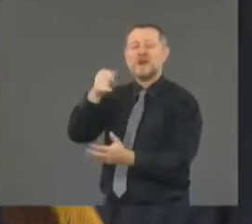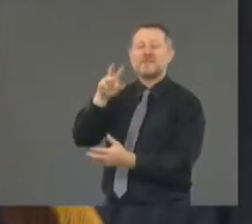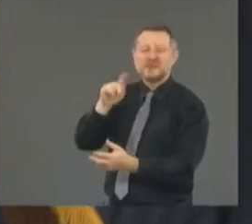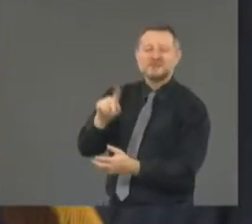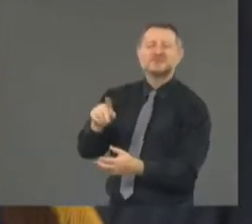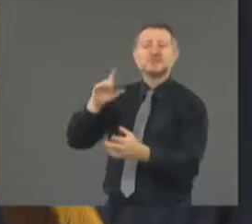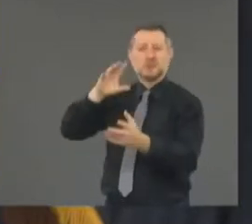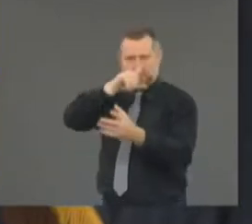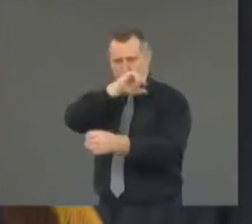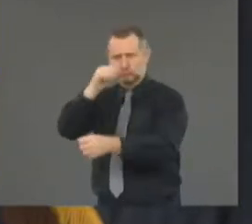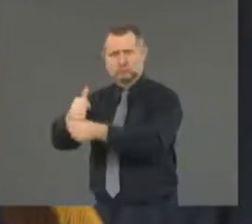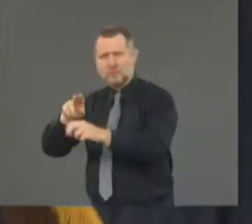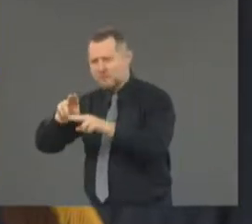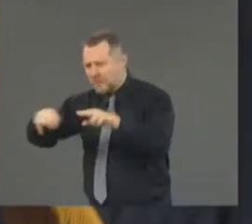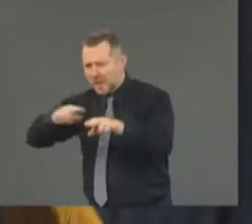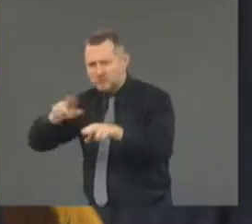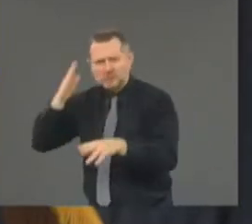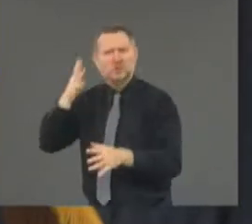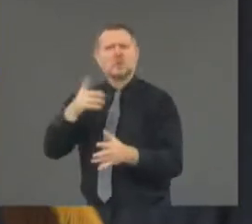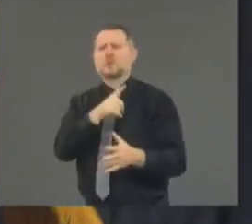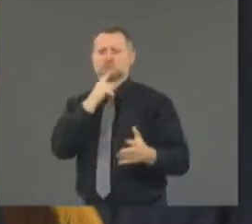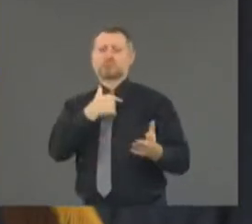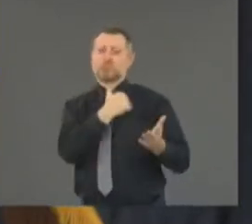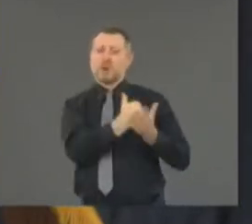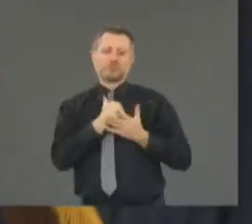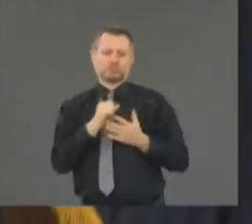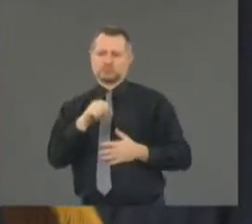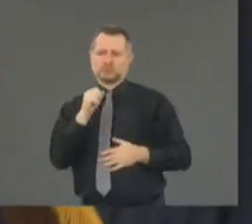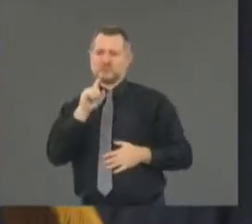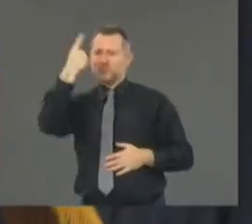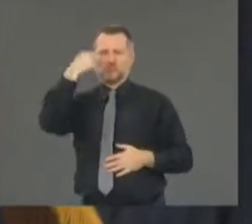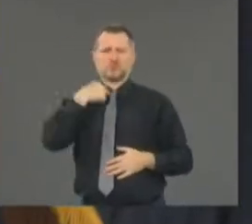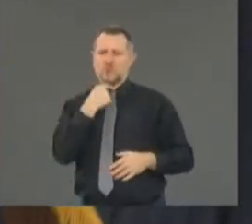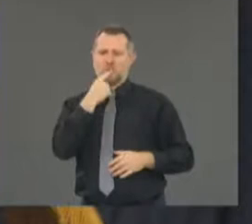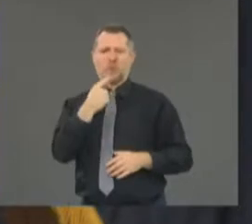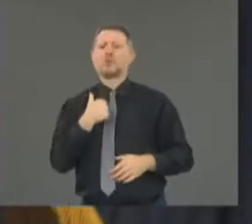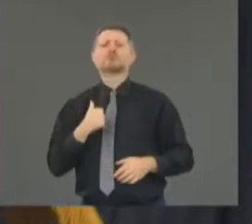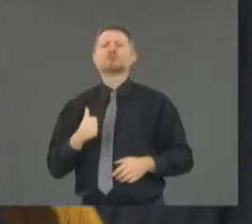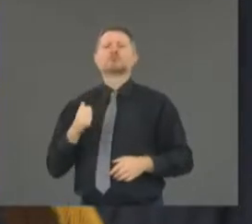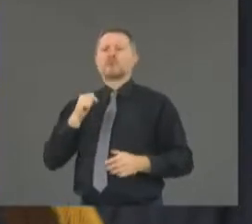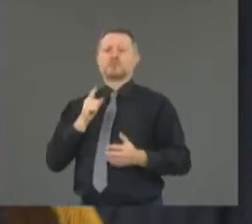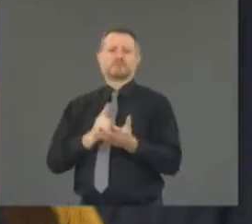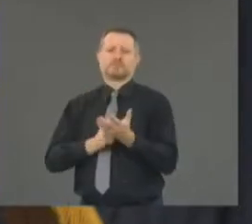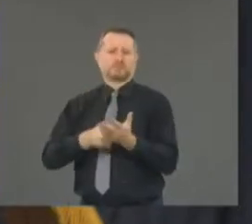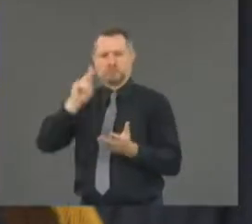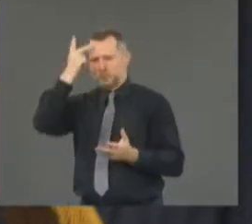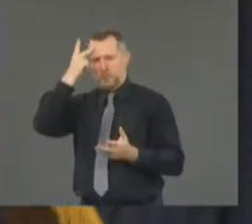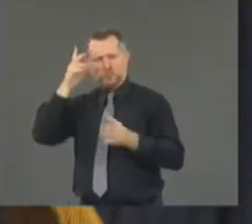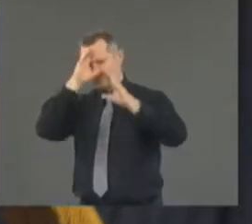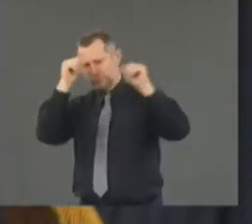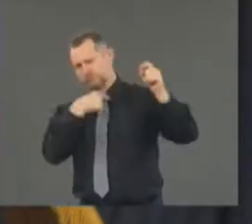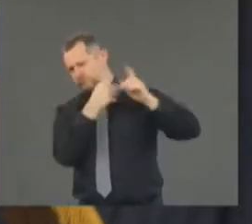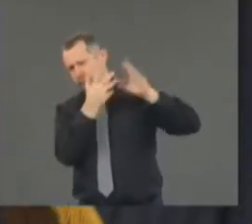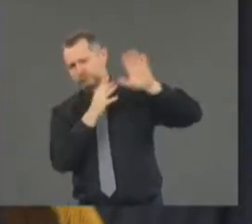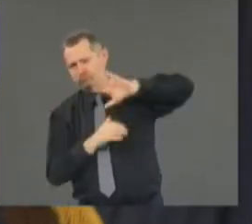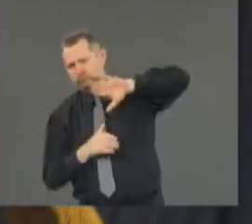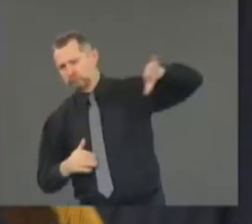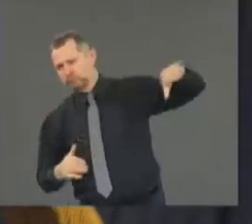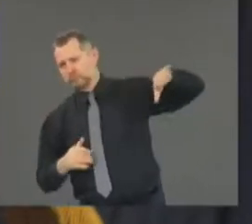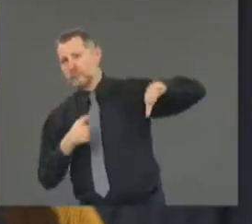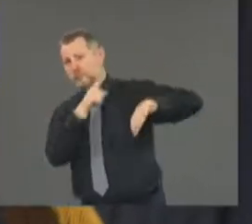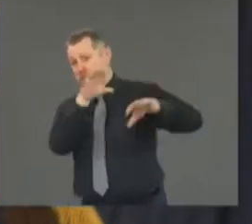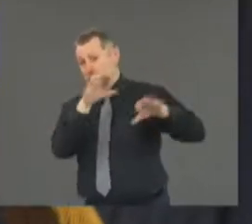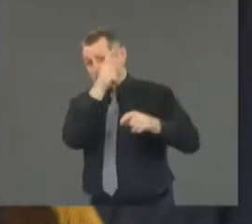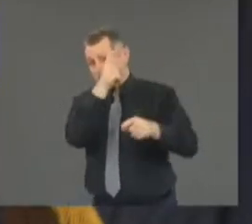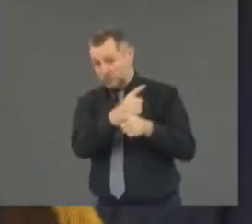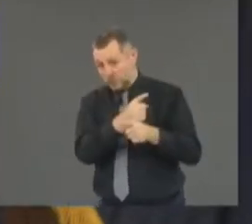was very helpful. And look, I said from day one, I'm not playing politics with the president. When he does the right thing by New York, I say he did